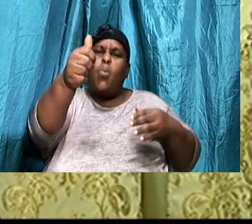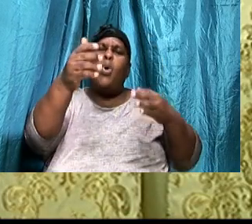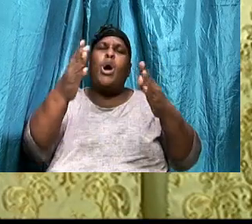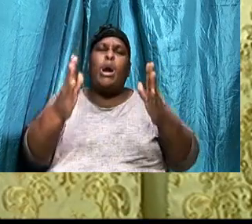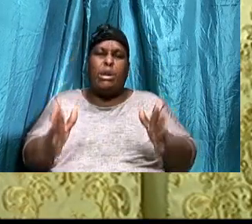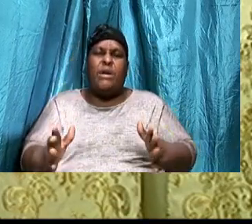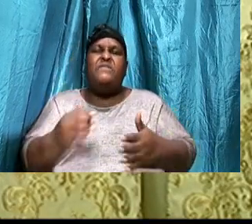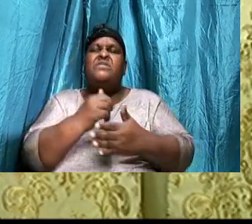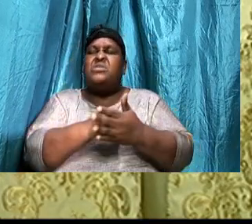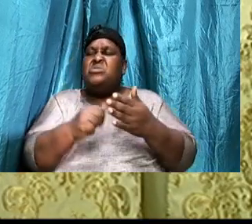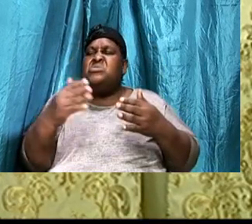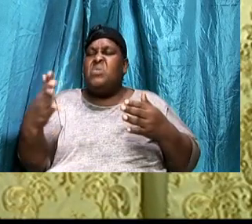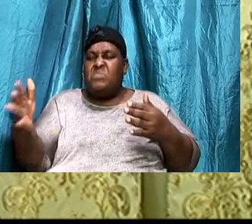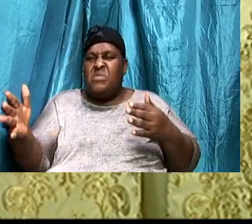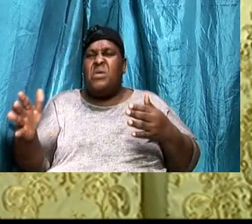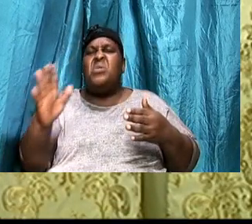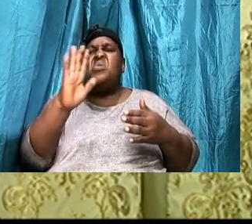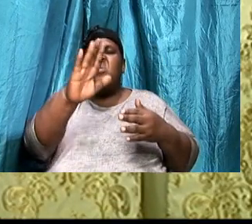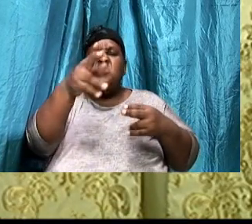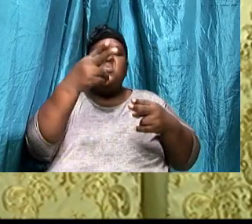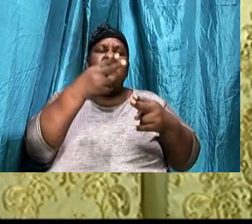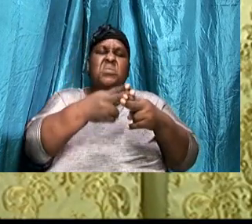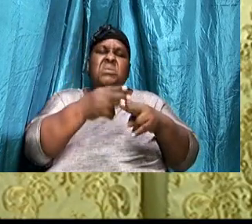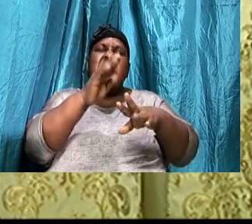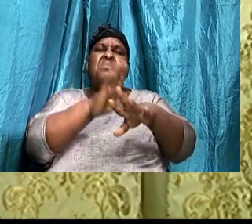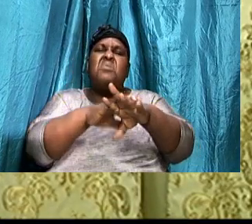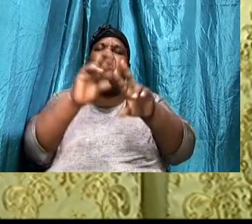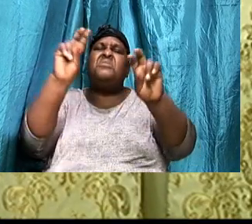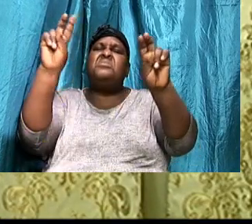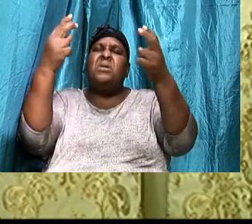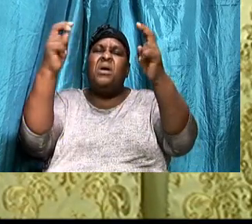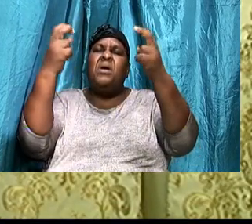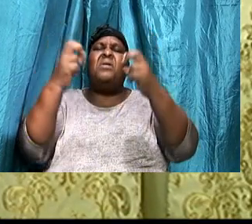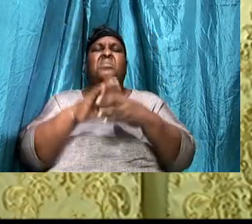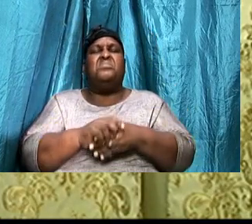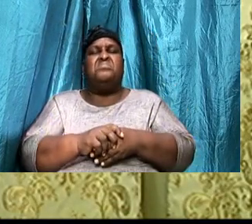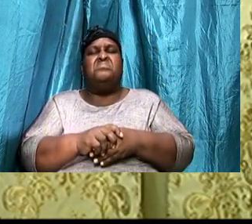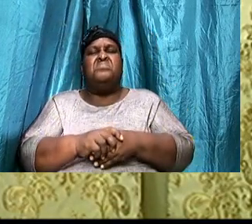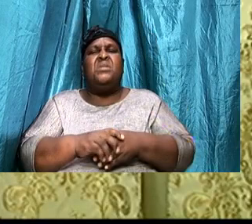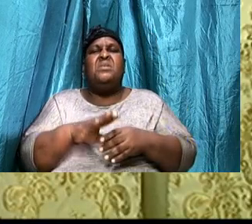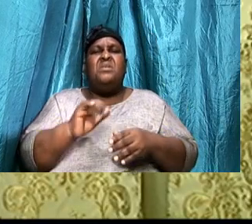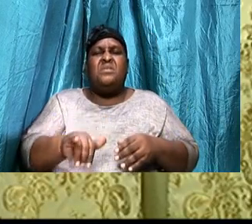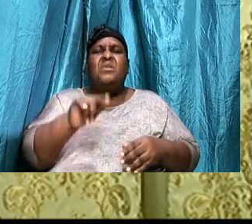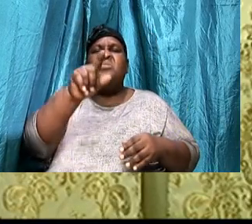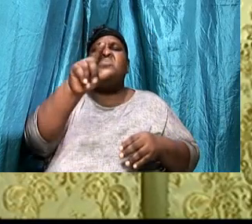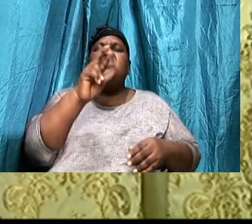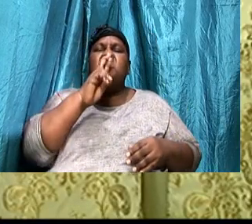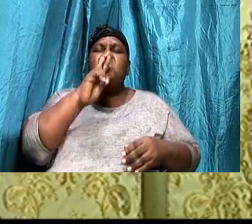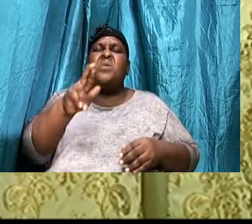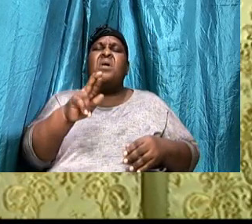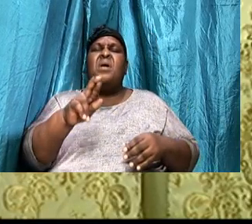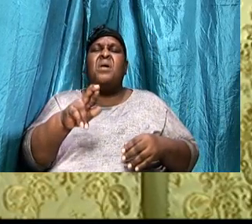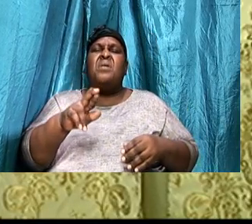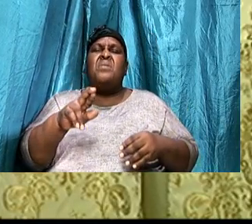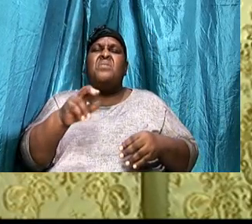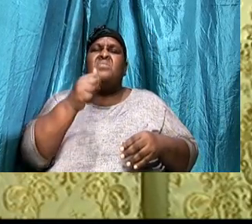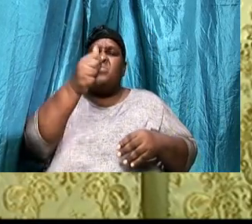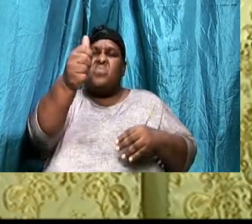vehicle, Has a title, And your name, Is on the title, And it says, That you are the owner, Of that vehicle,